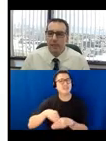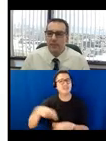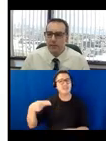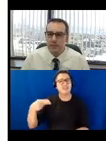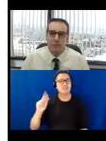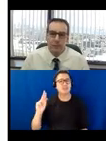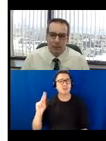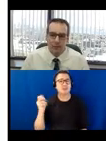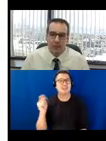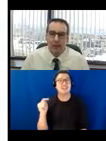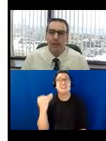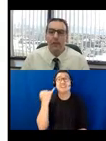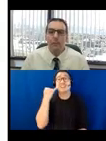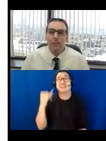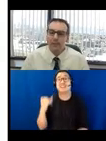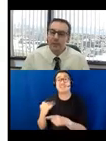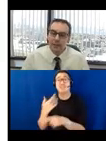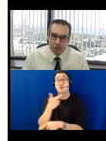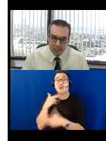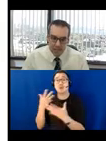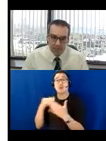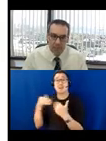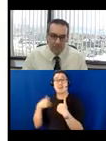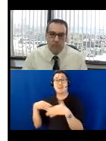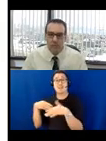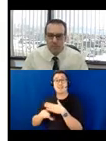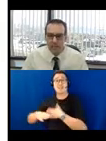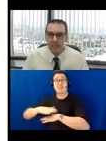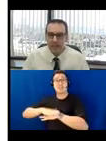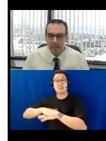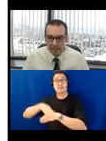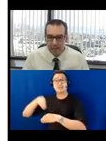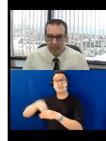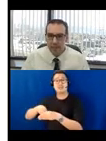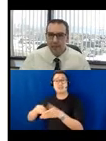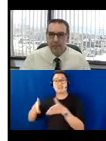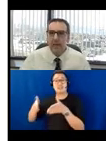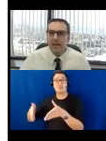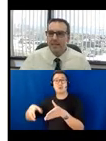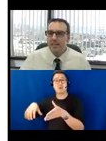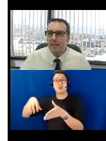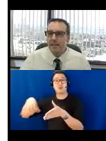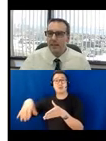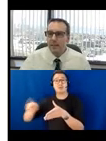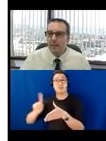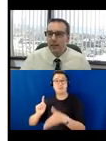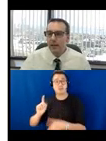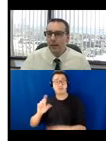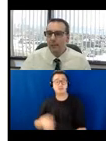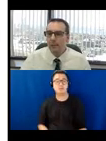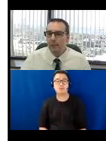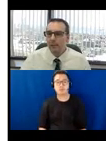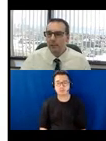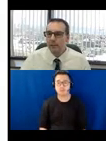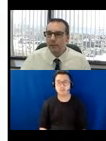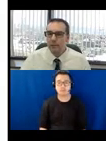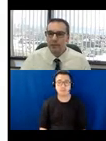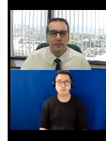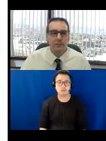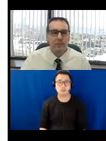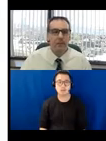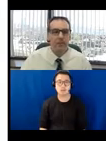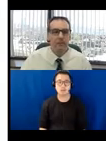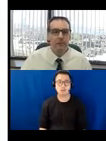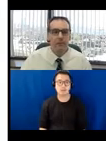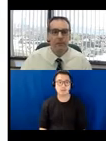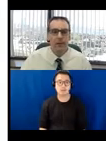sidewalk adjacent to the parklet? And I believe I addressed that, but I'll just restate that as indicated. And we're going to, I'm trying to